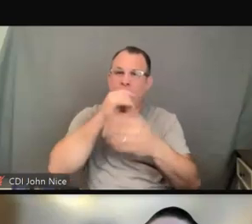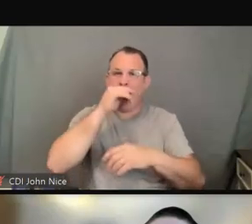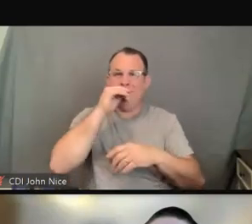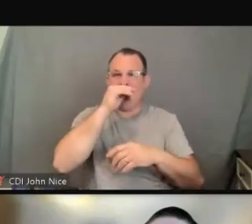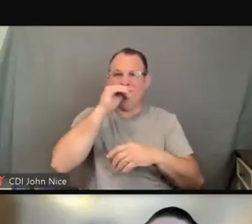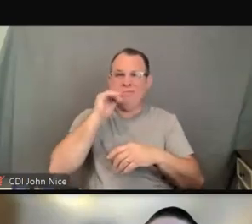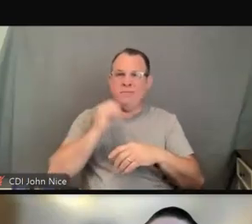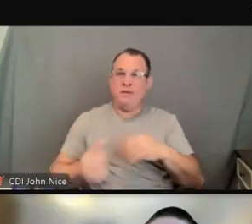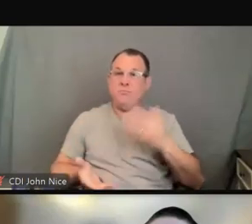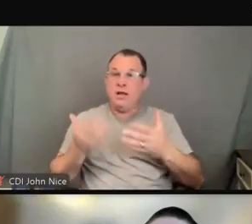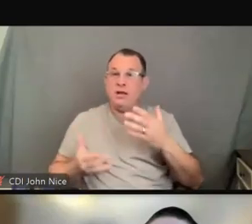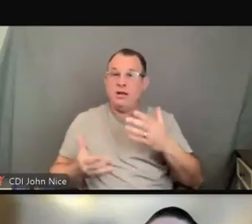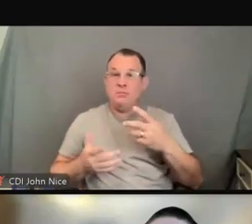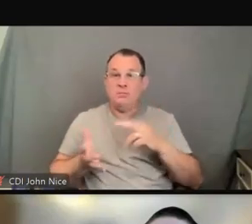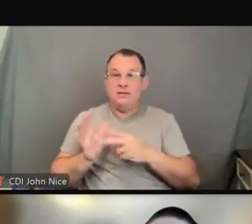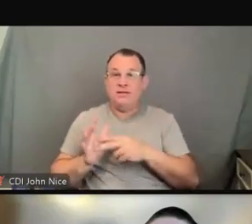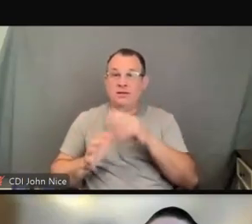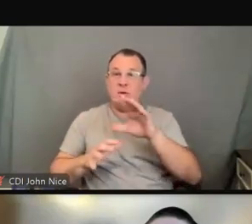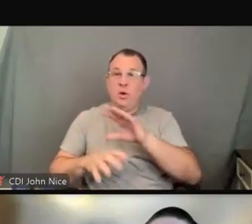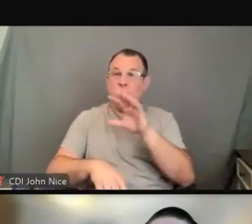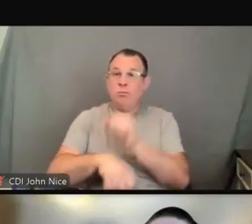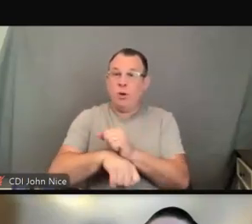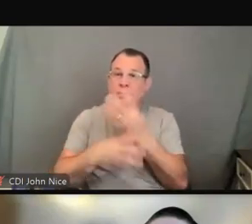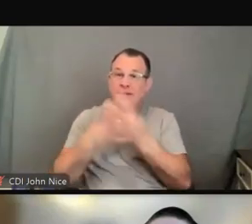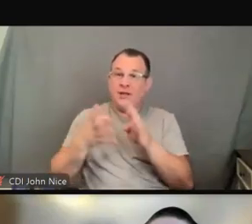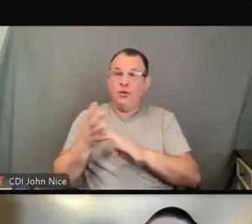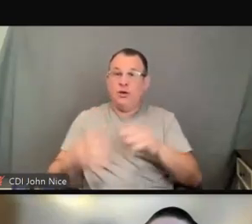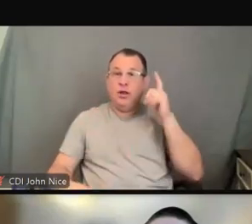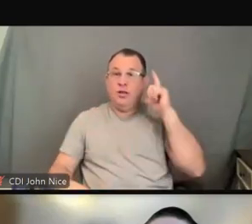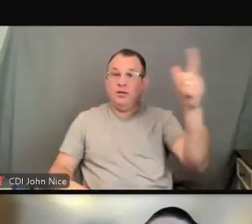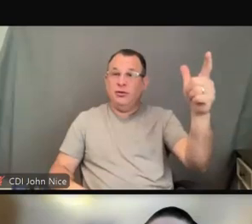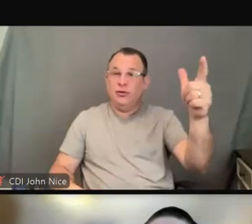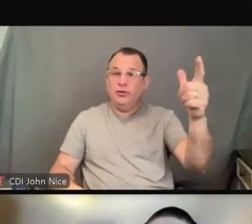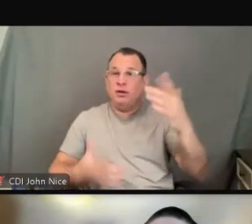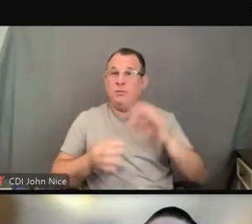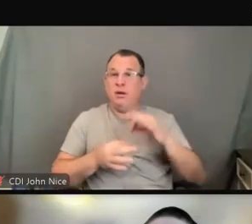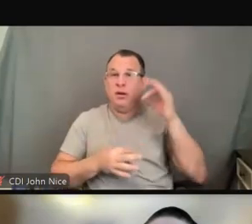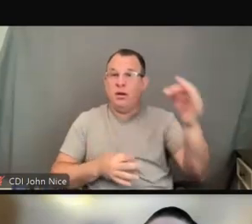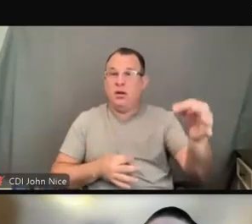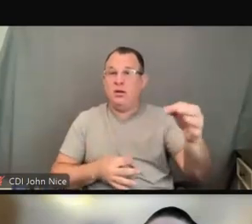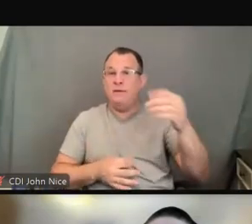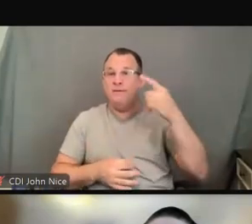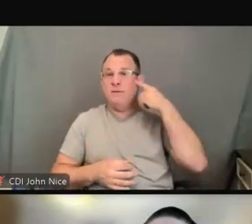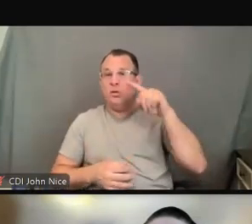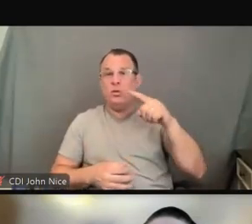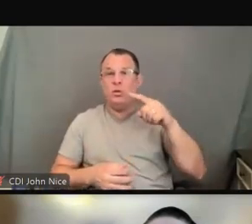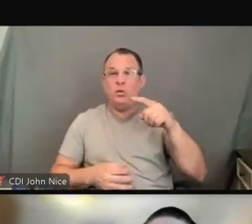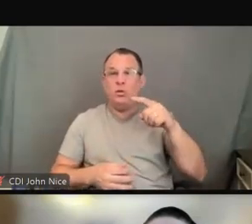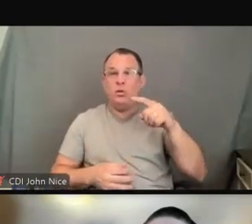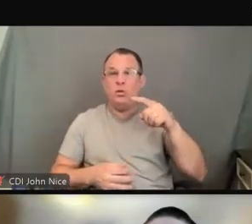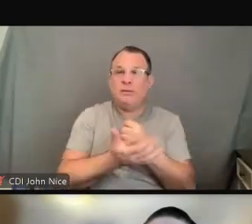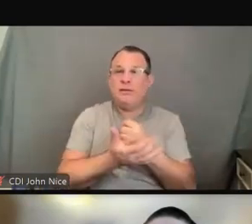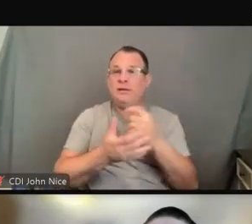rescheduled. Maybe there's a delay in receiving treatment or care. But hopefully